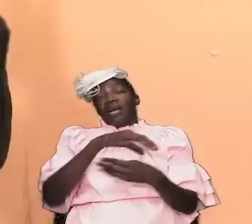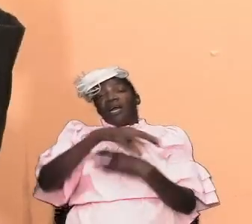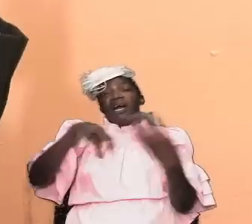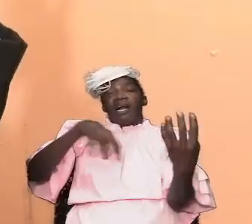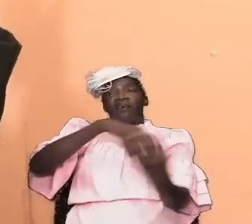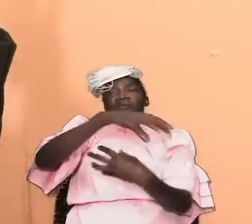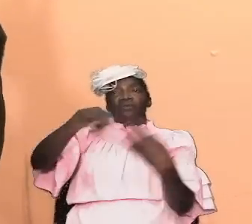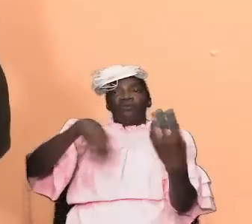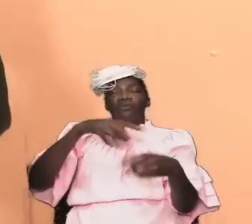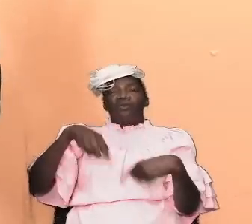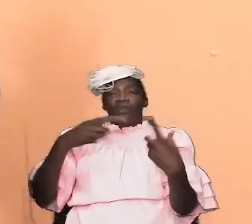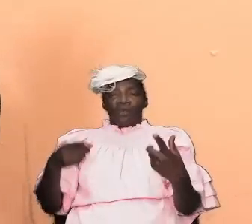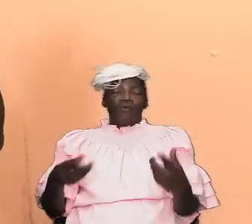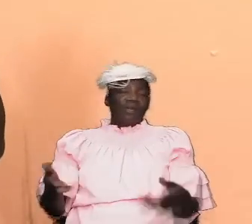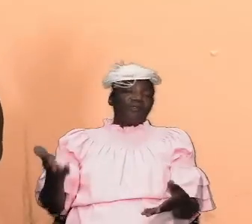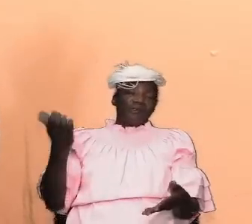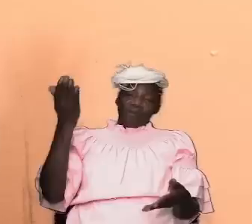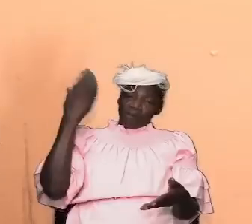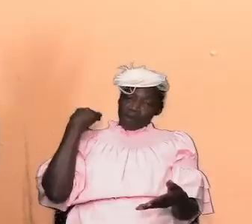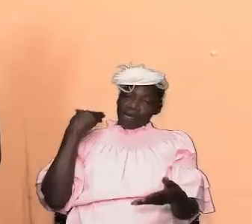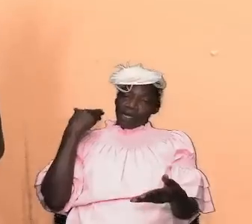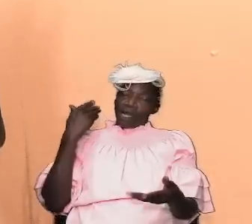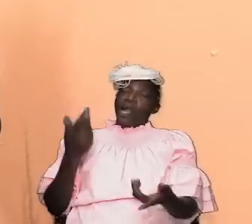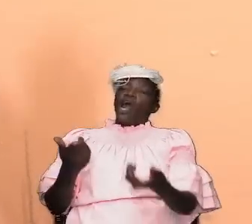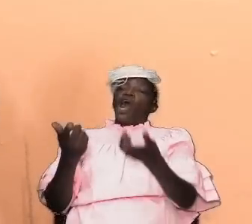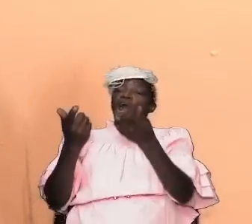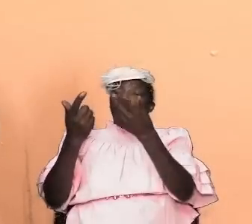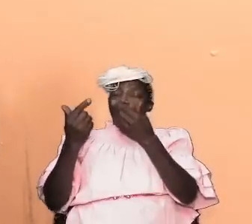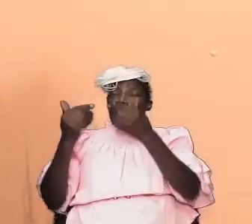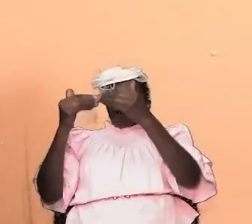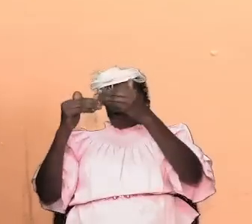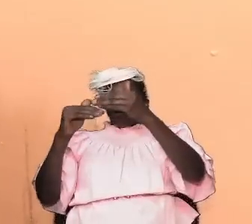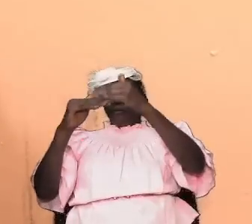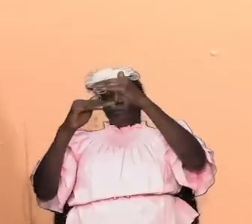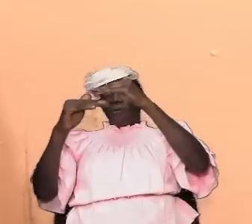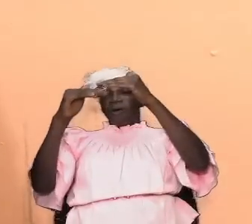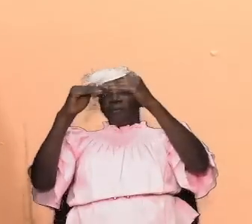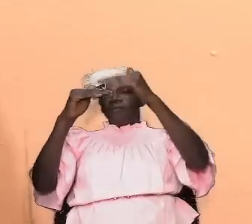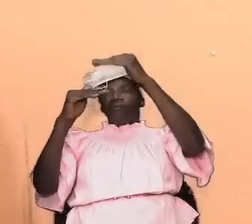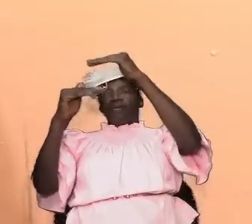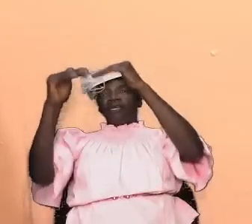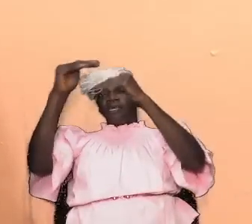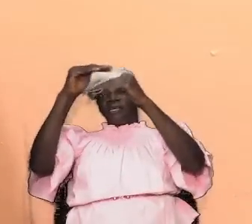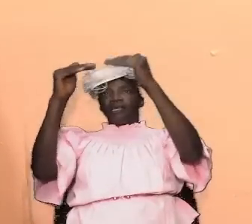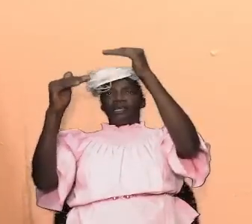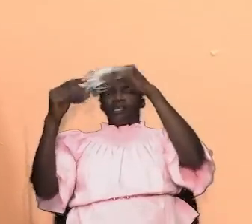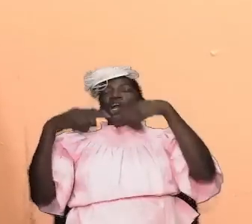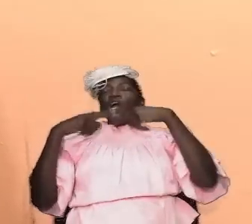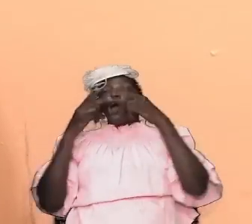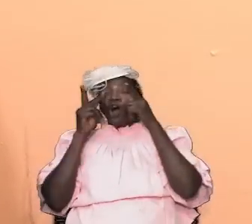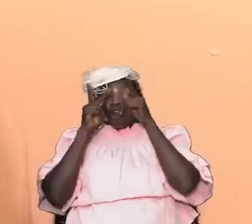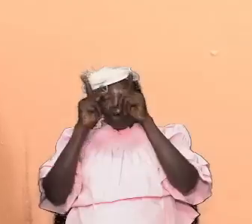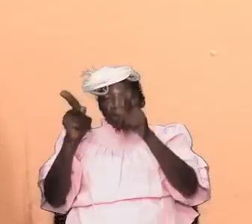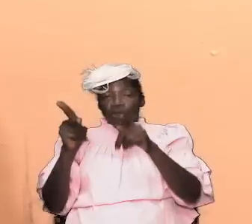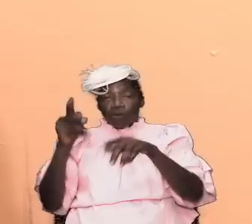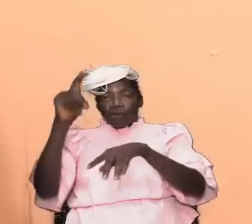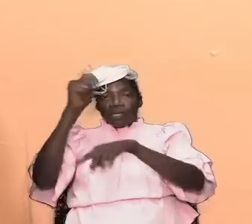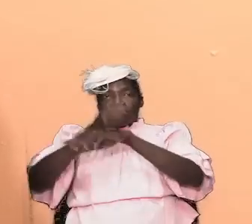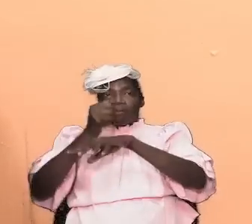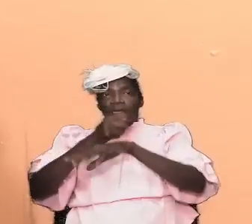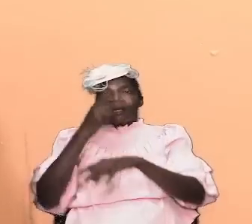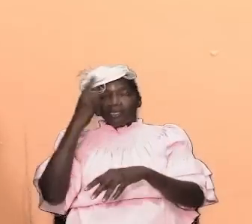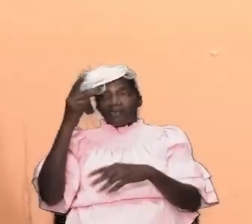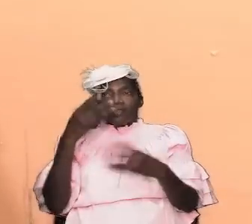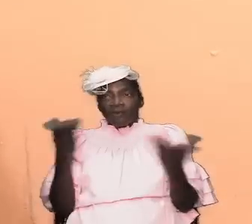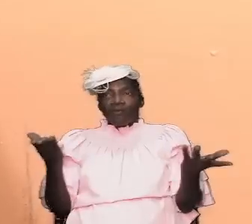no we're going from the back and we're going to take it up and we are going to look through the tabernacle and we are going to see what is there